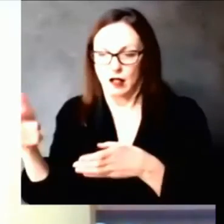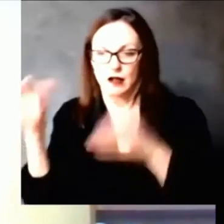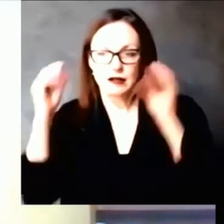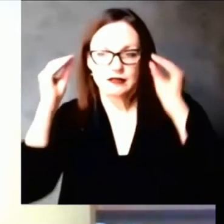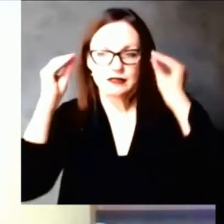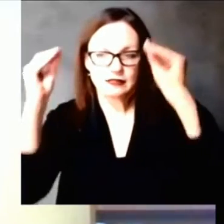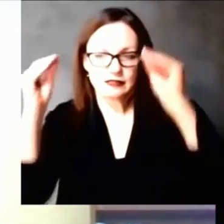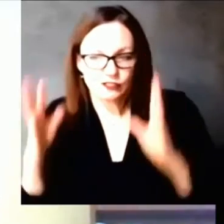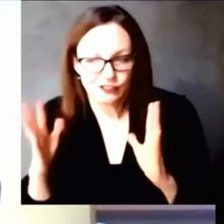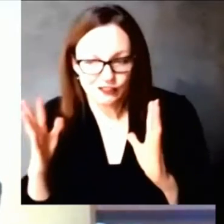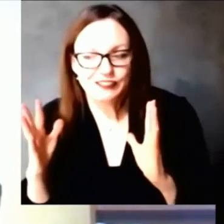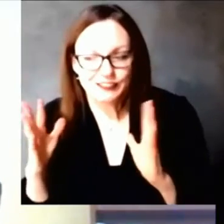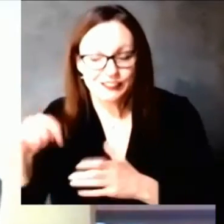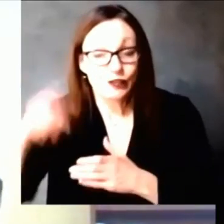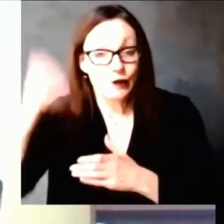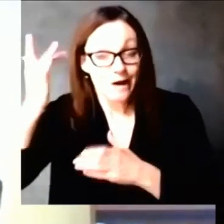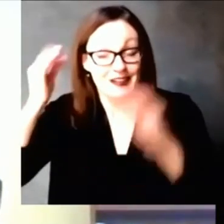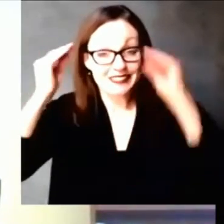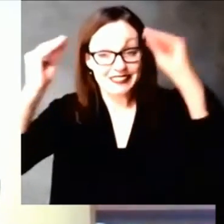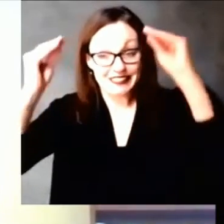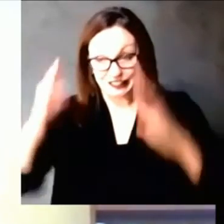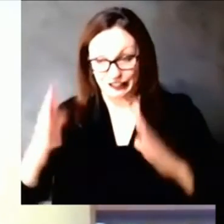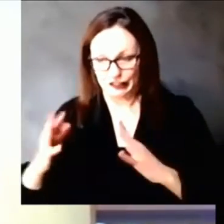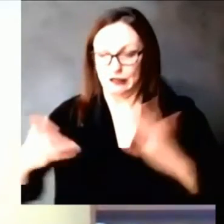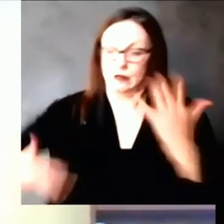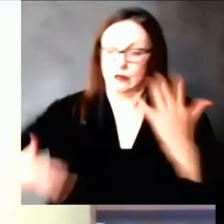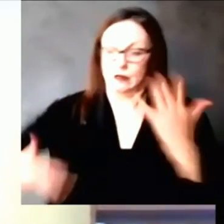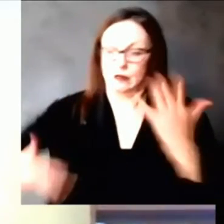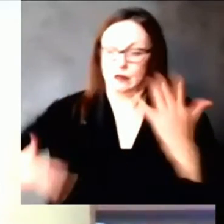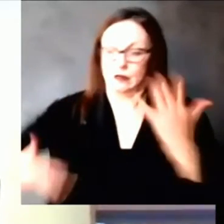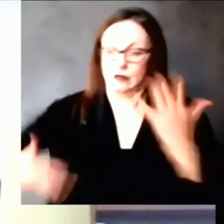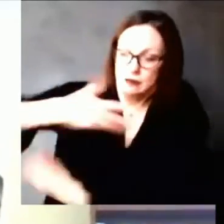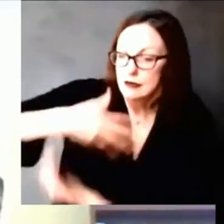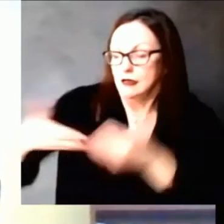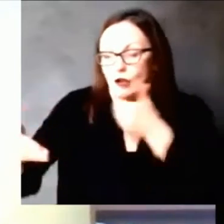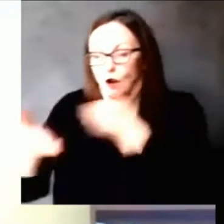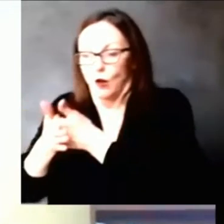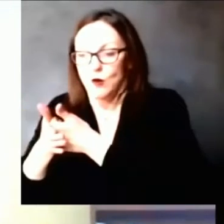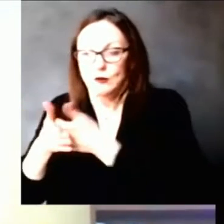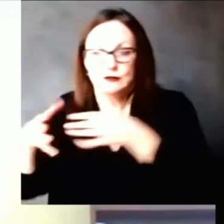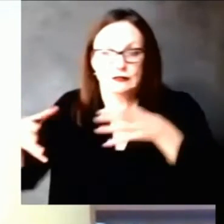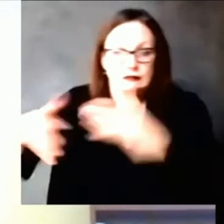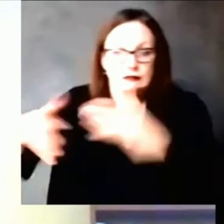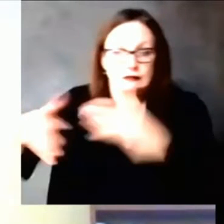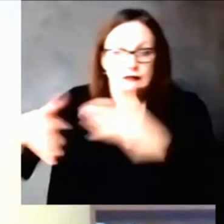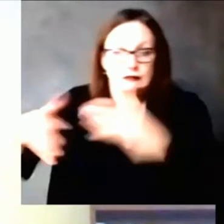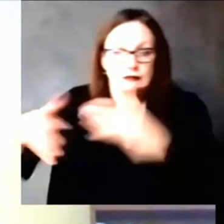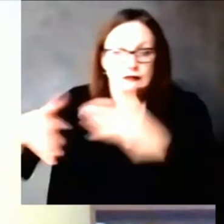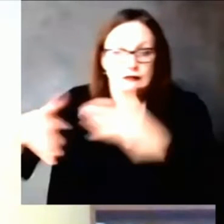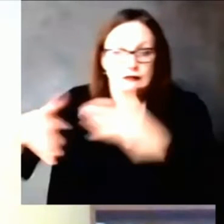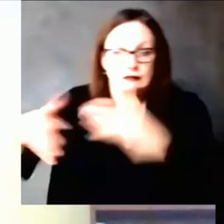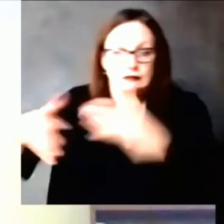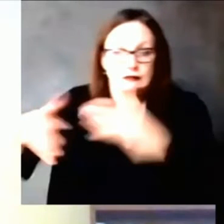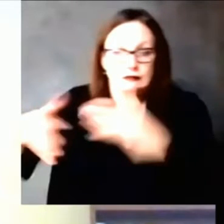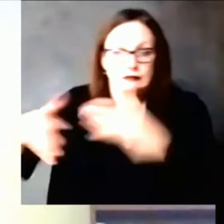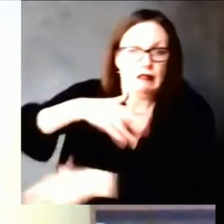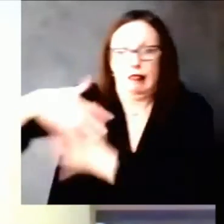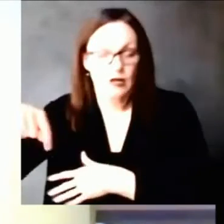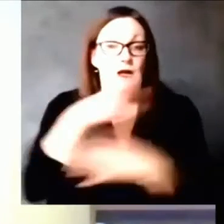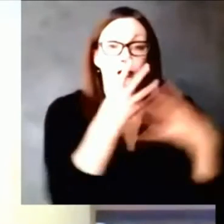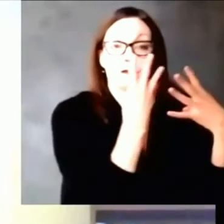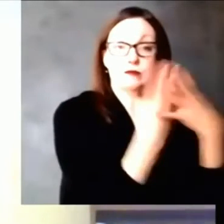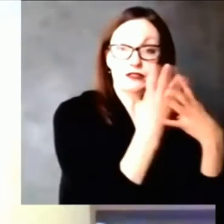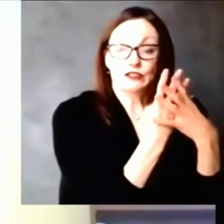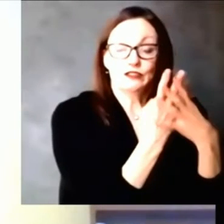and that is the rationale for including congregate settings in phase 1b is that the people who live in